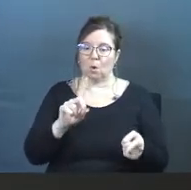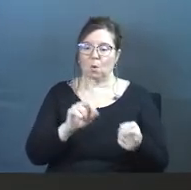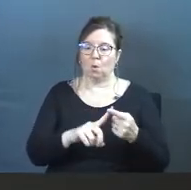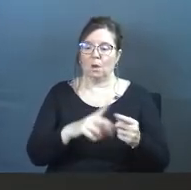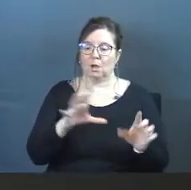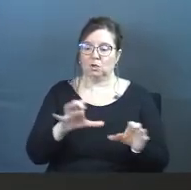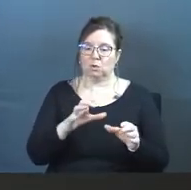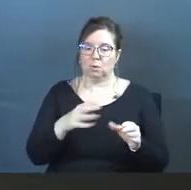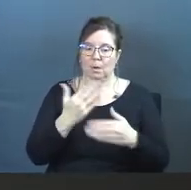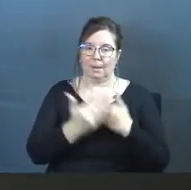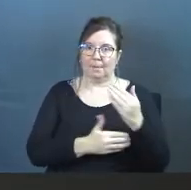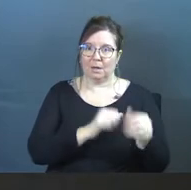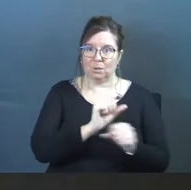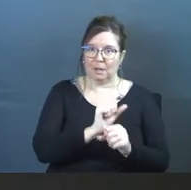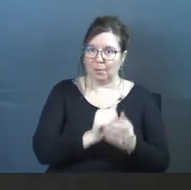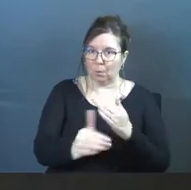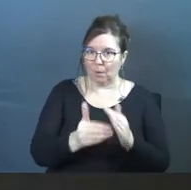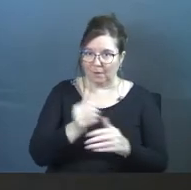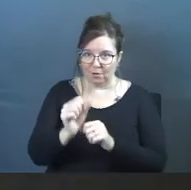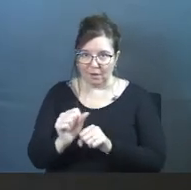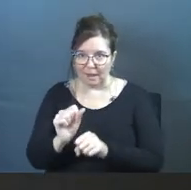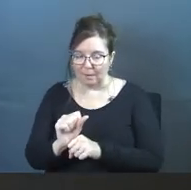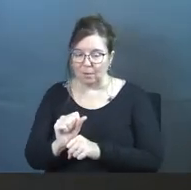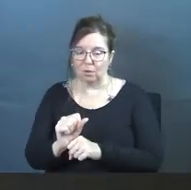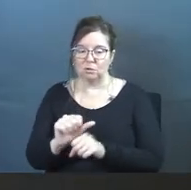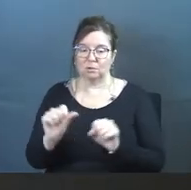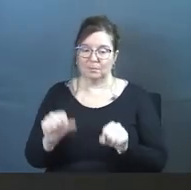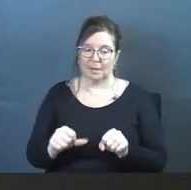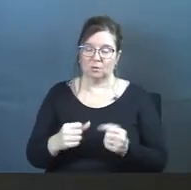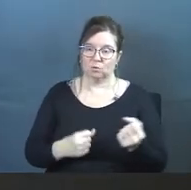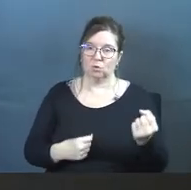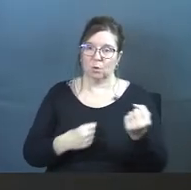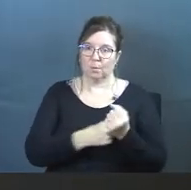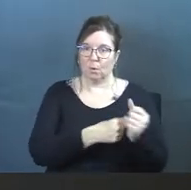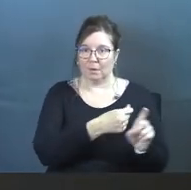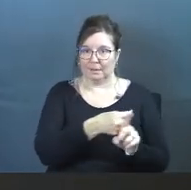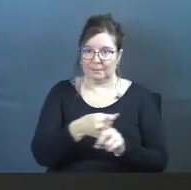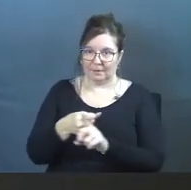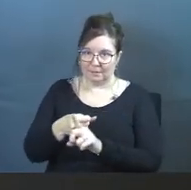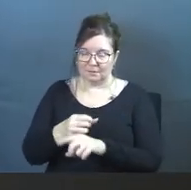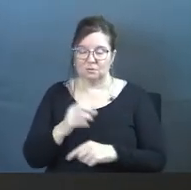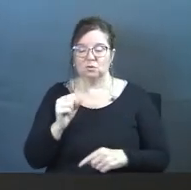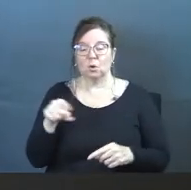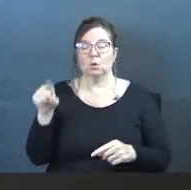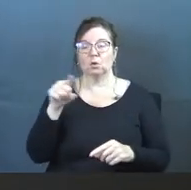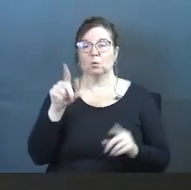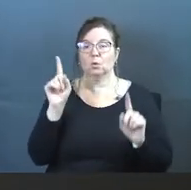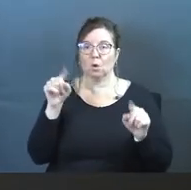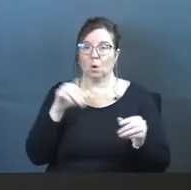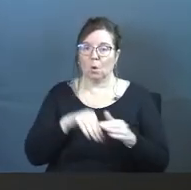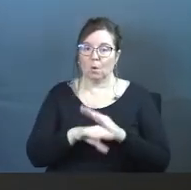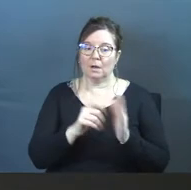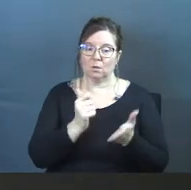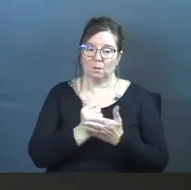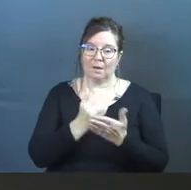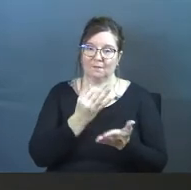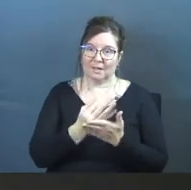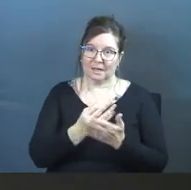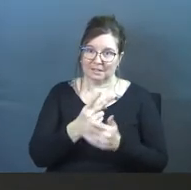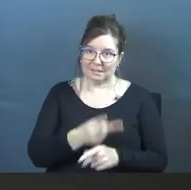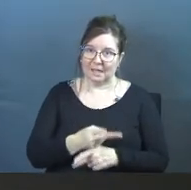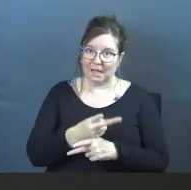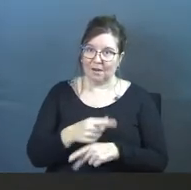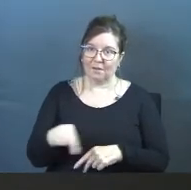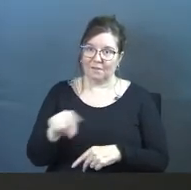and do manual labor or whatever labor to be able to support themselves. So you would go in and help financially